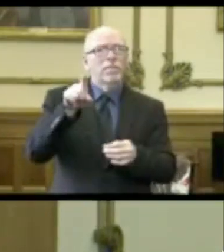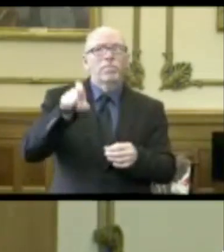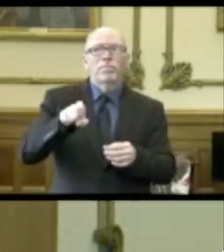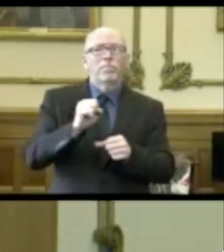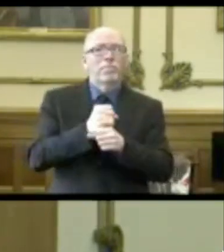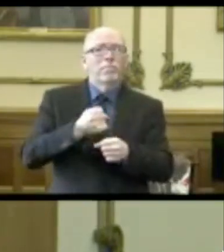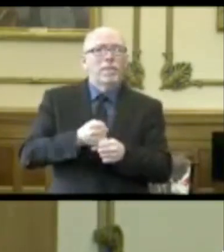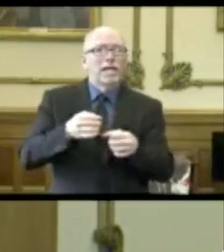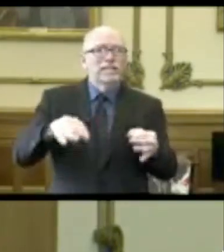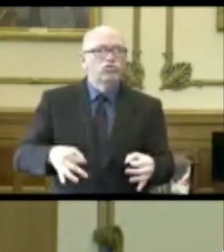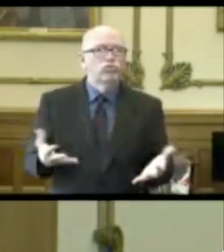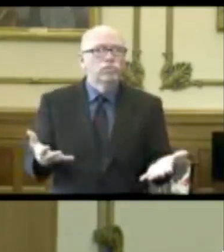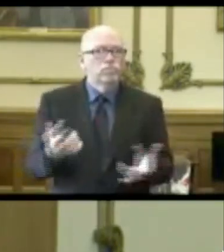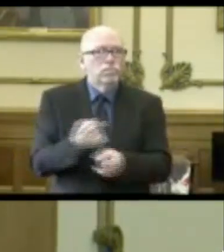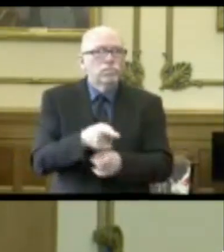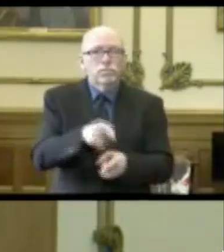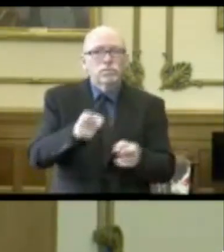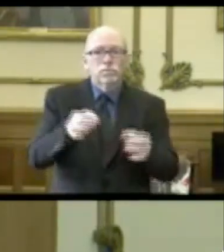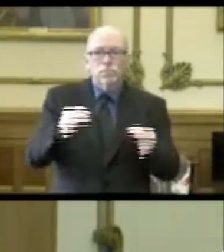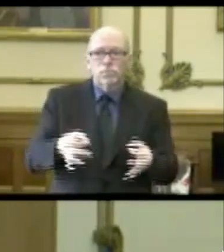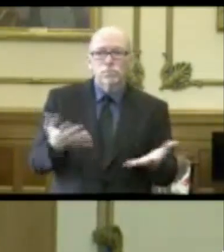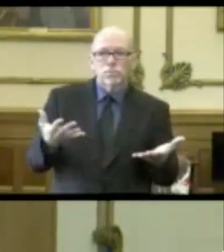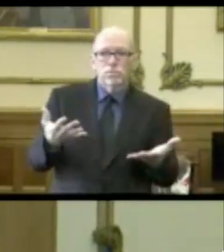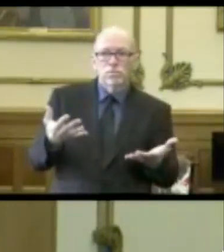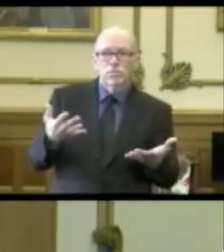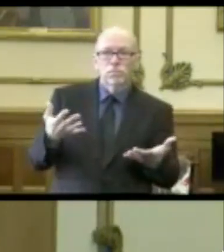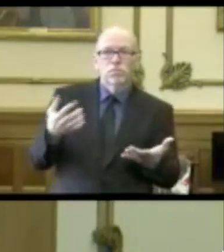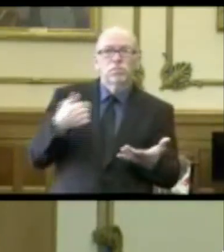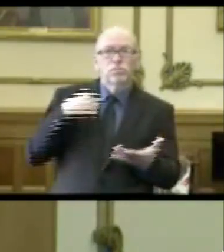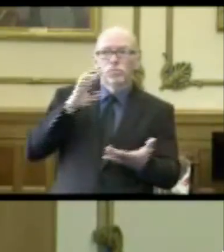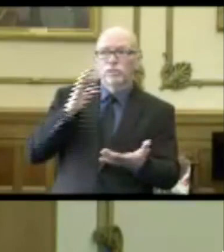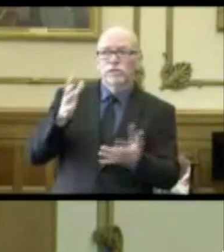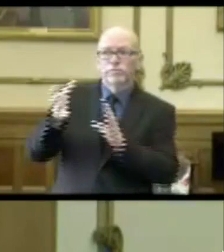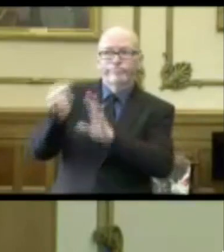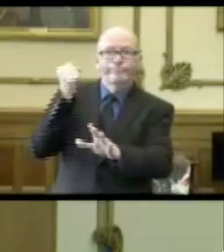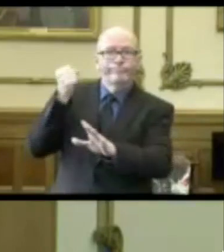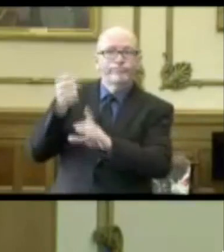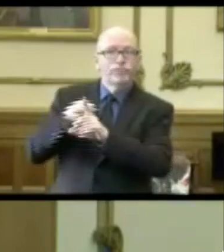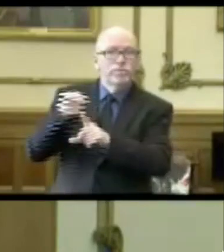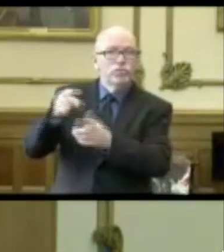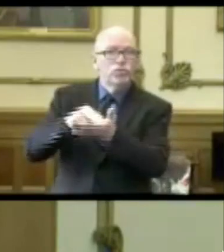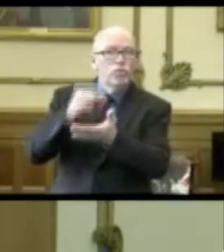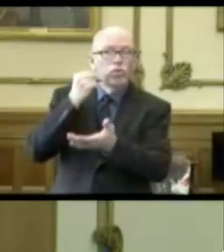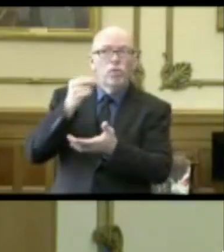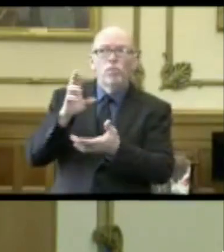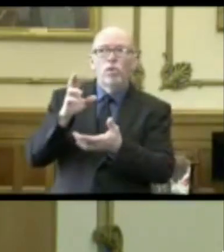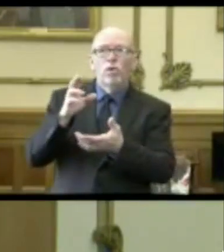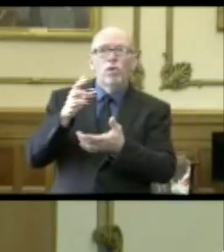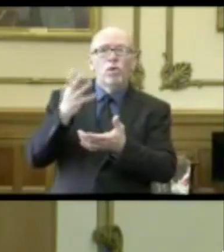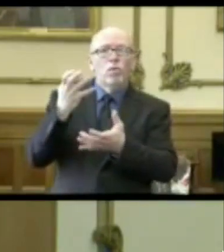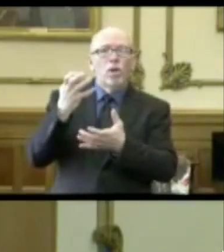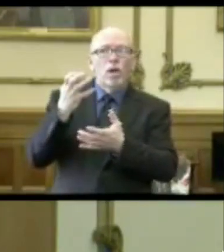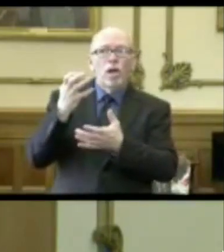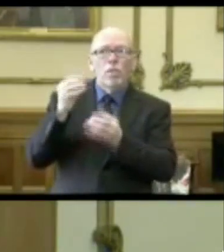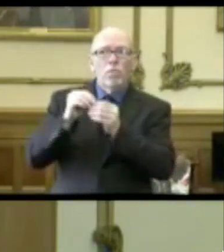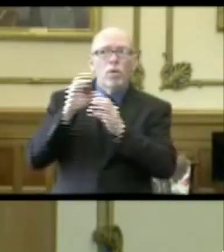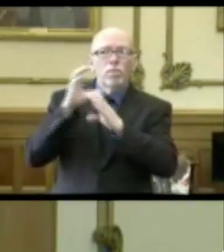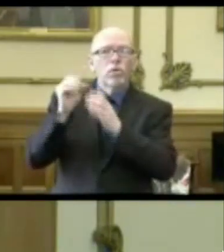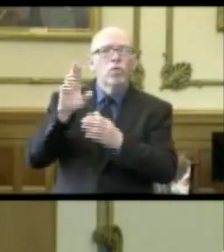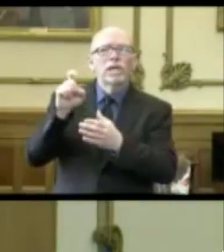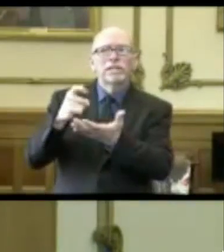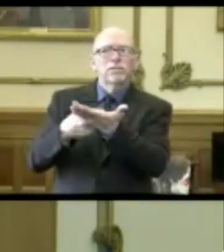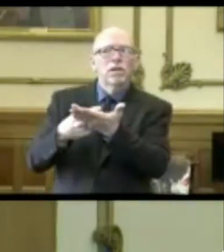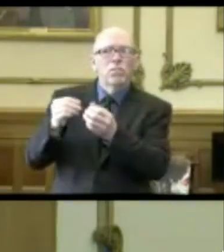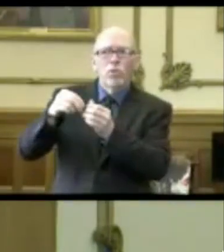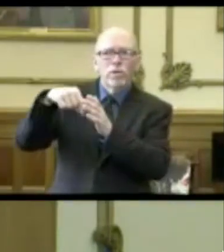difficult decisions. They may need to decide whether or not they want to take their loved one out of the facility, they want to facilitate better communications or even have discussions with